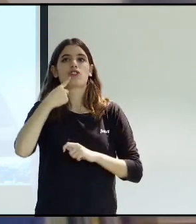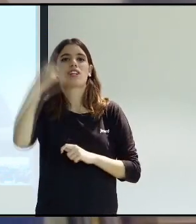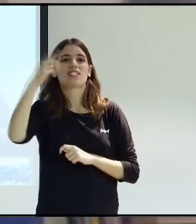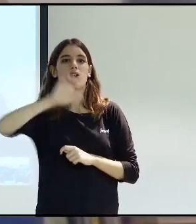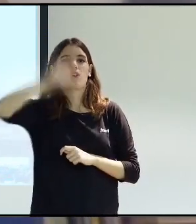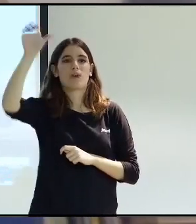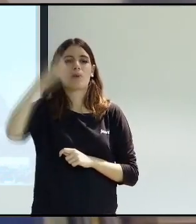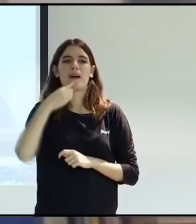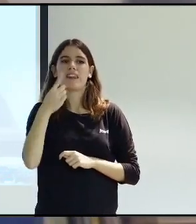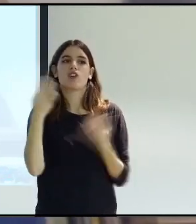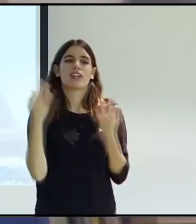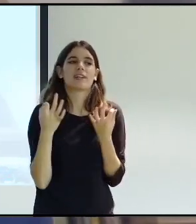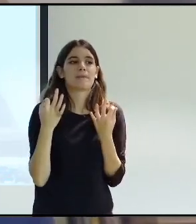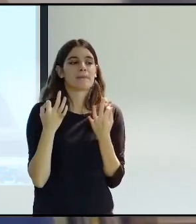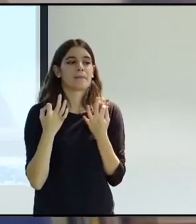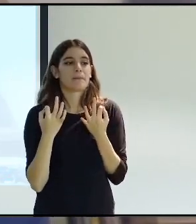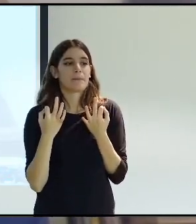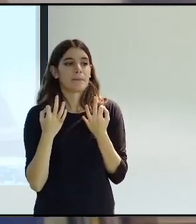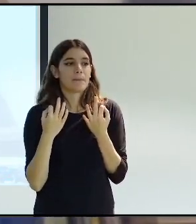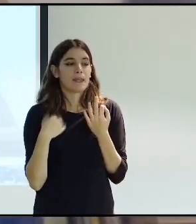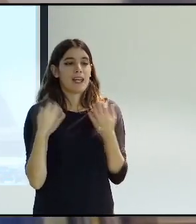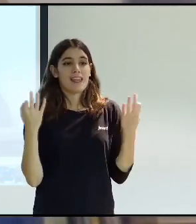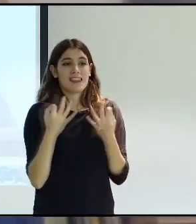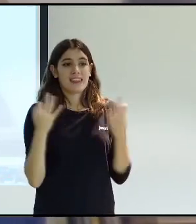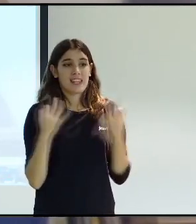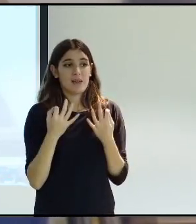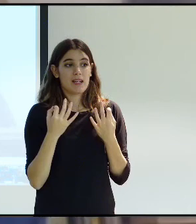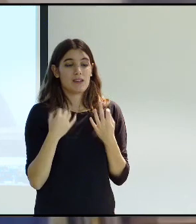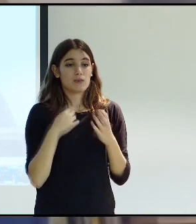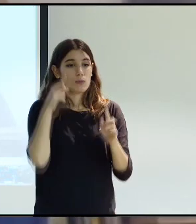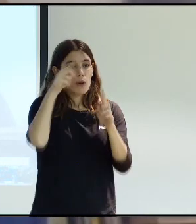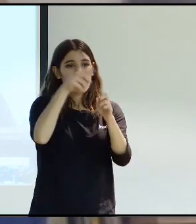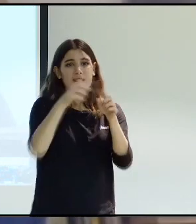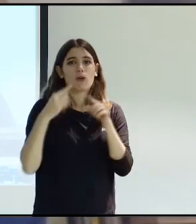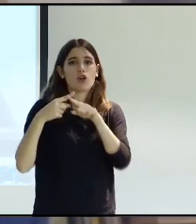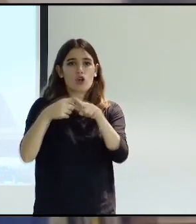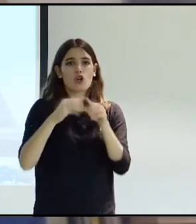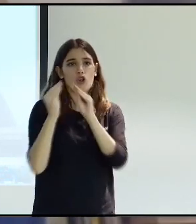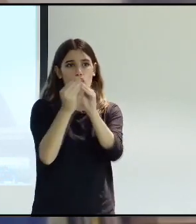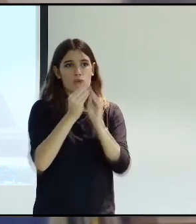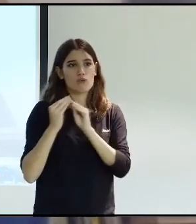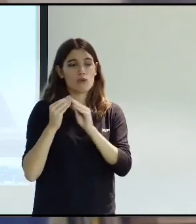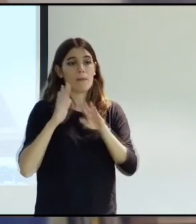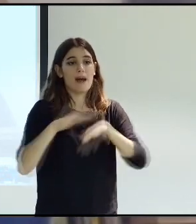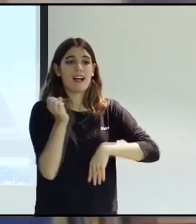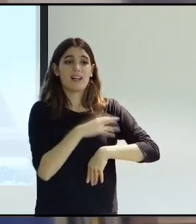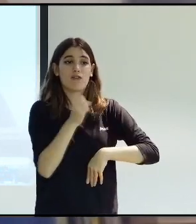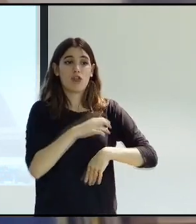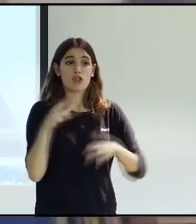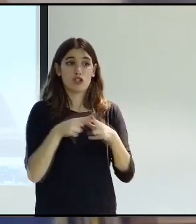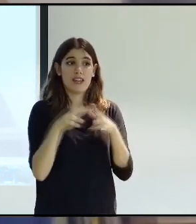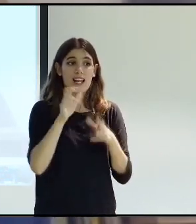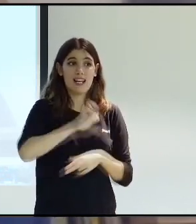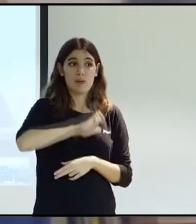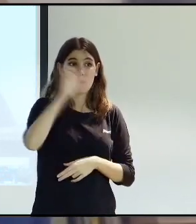living, I would say that we're going to have to make a common front so that the European